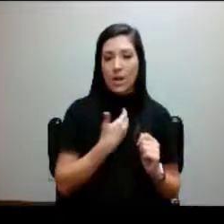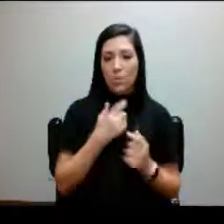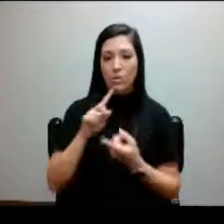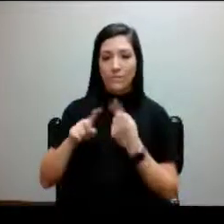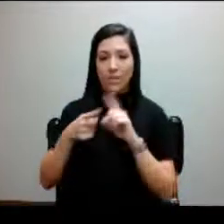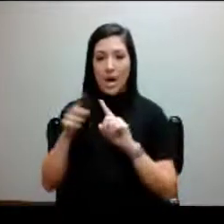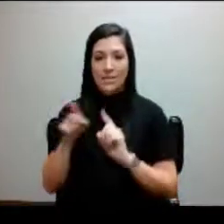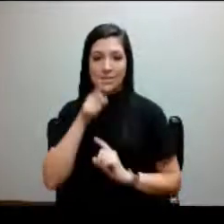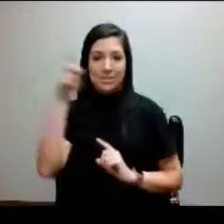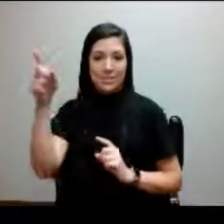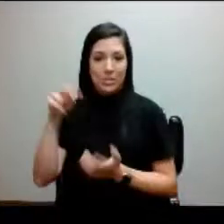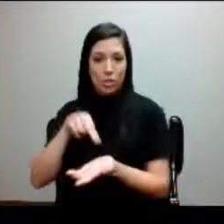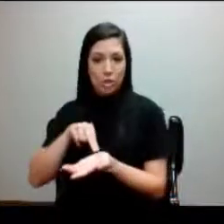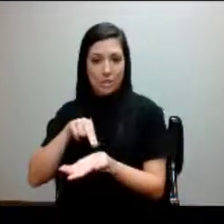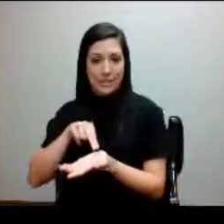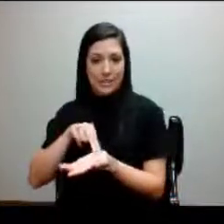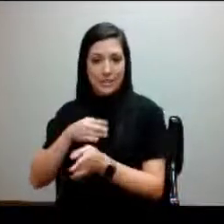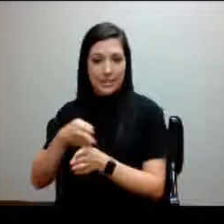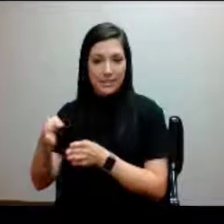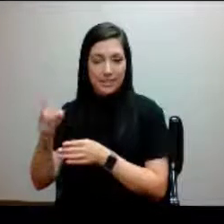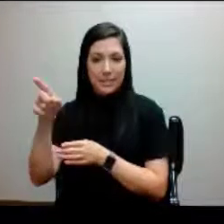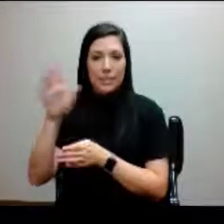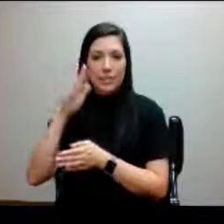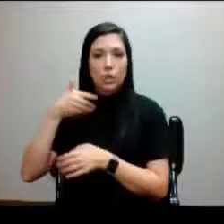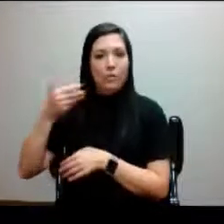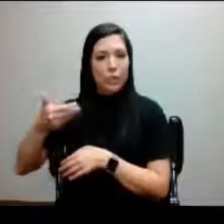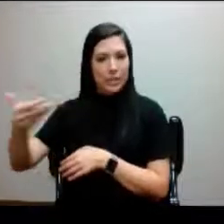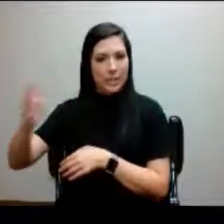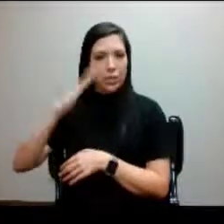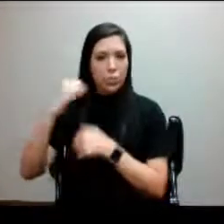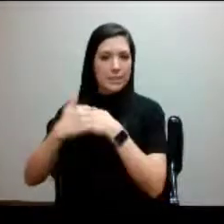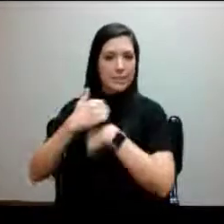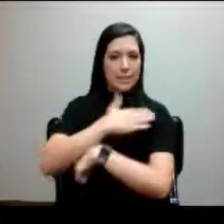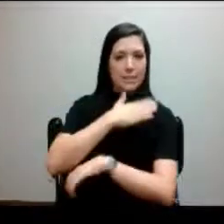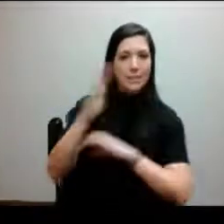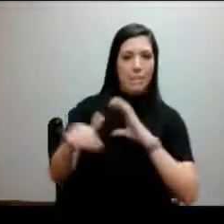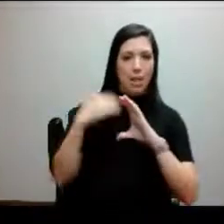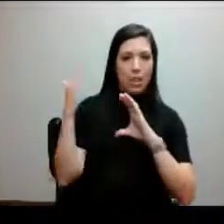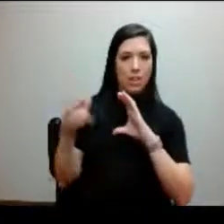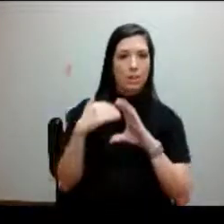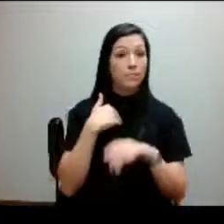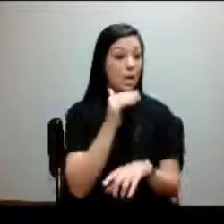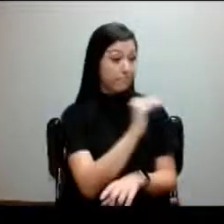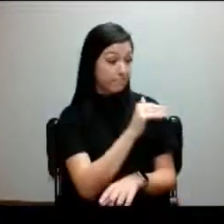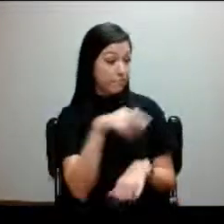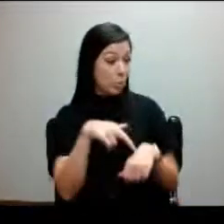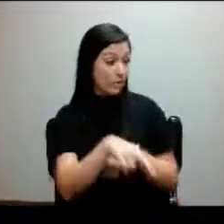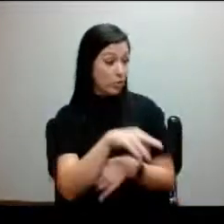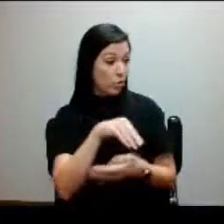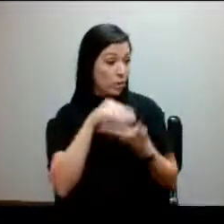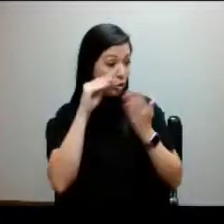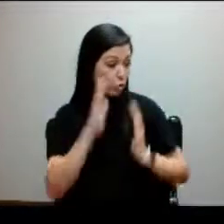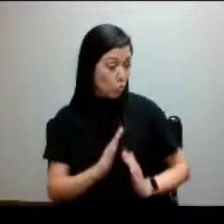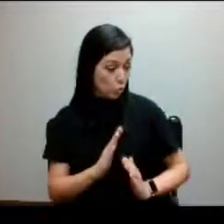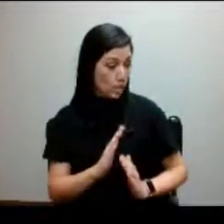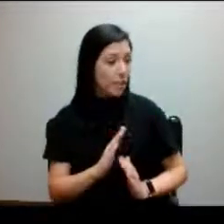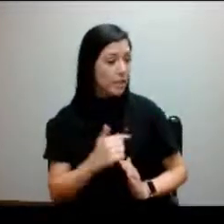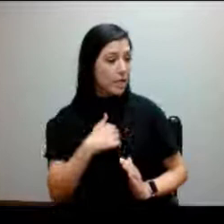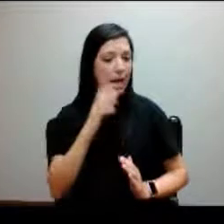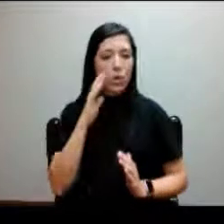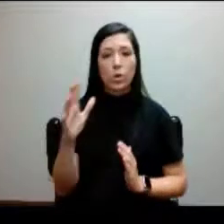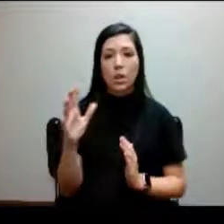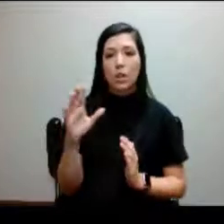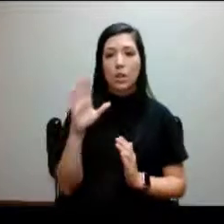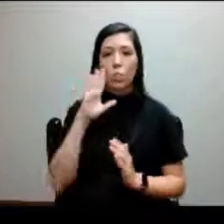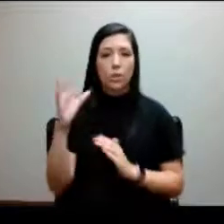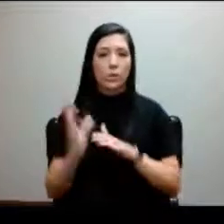over nursing will frequently send us an email and says, hey, I'm referring the student and we'll copy the student